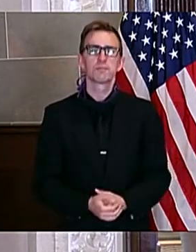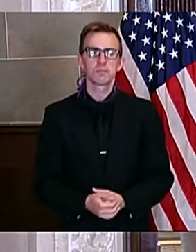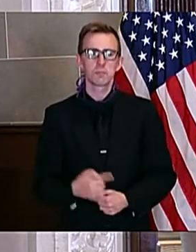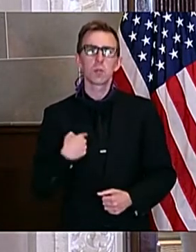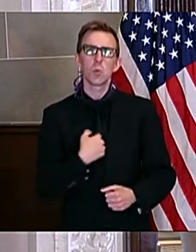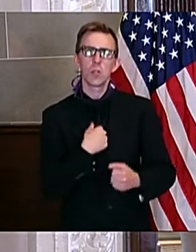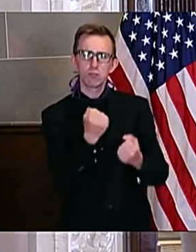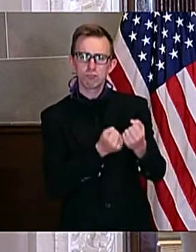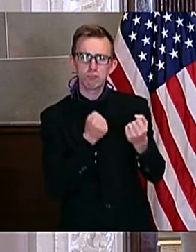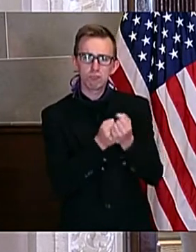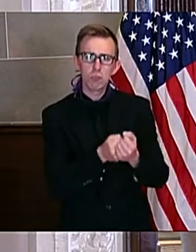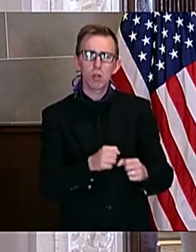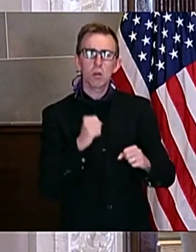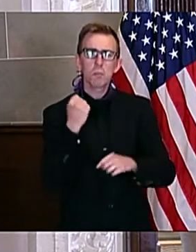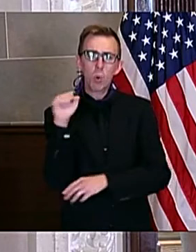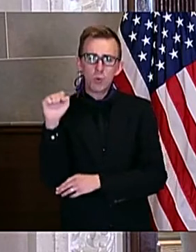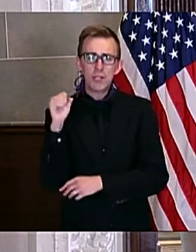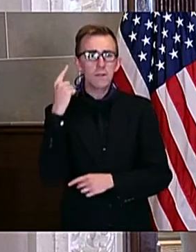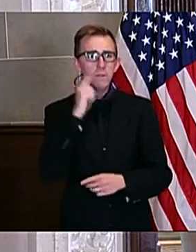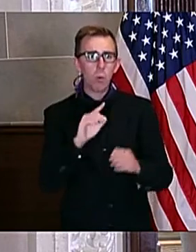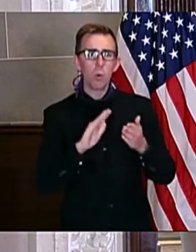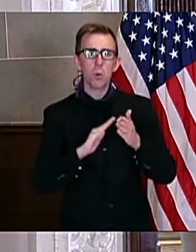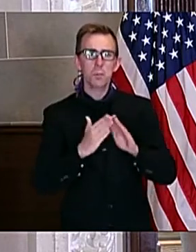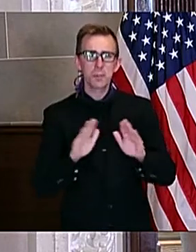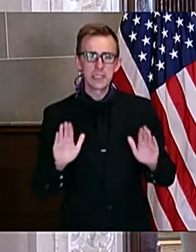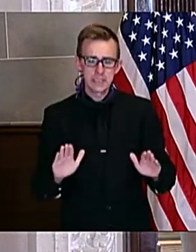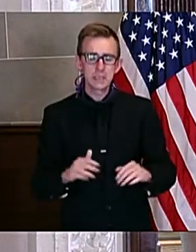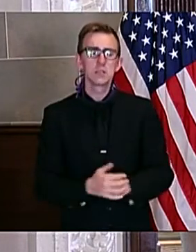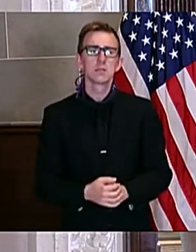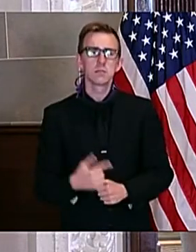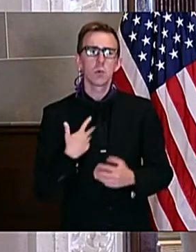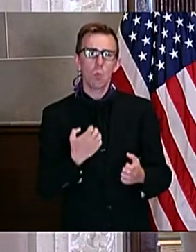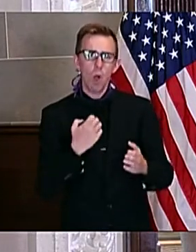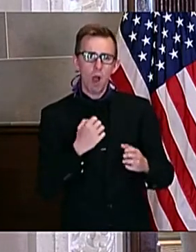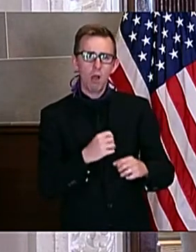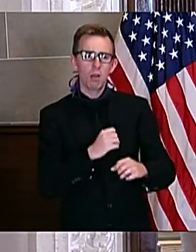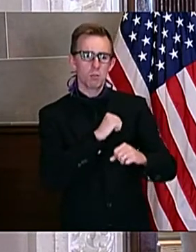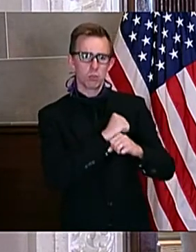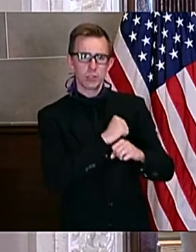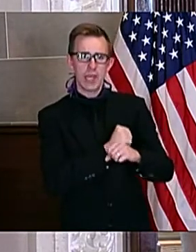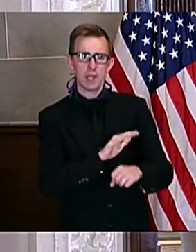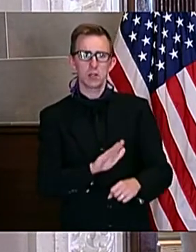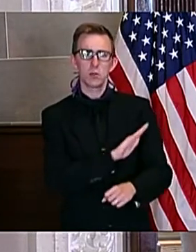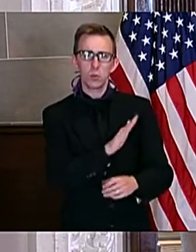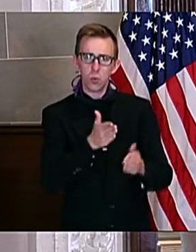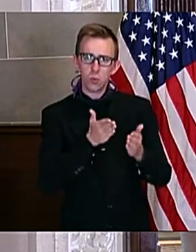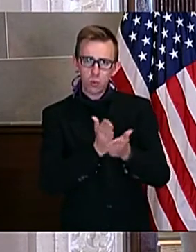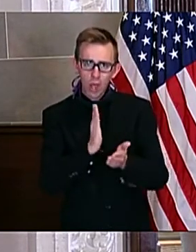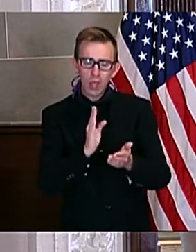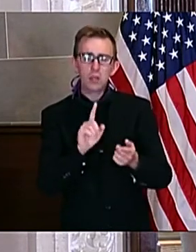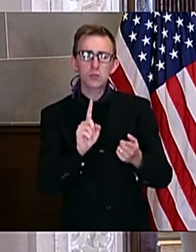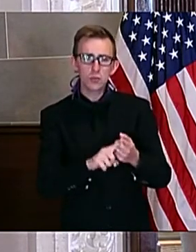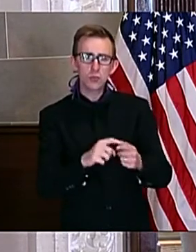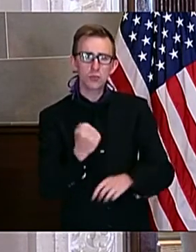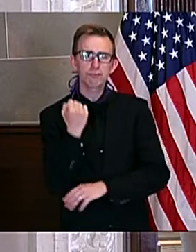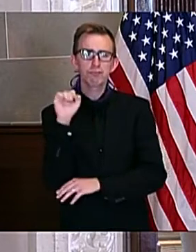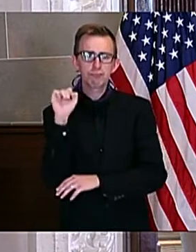peaceful protesters, and we are committed to protecting the lawful exercise of these rights.